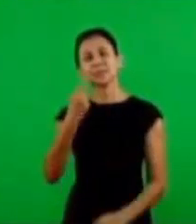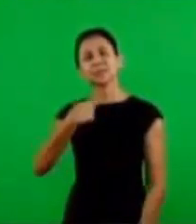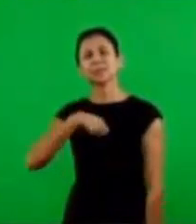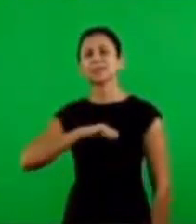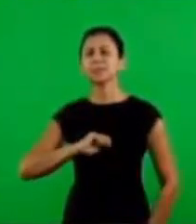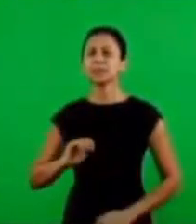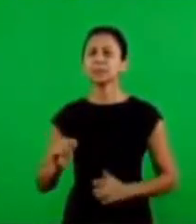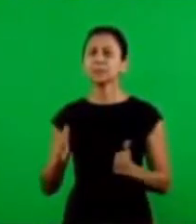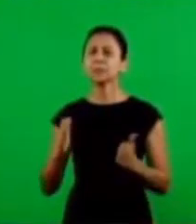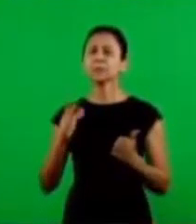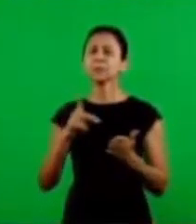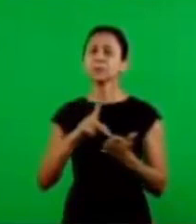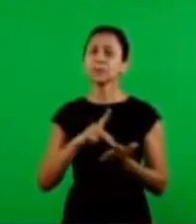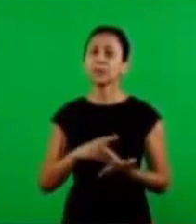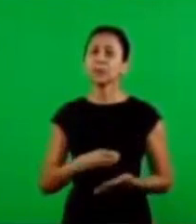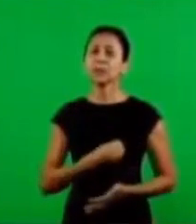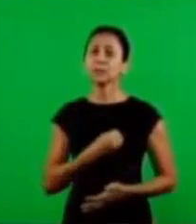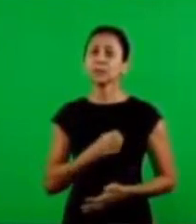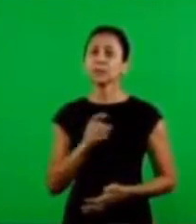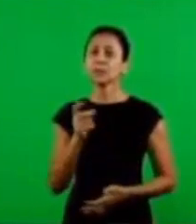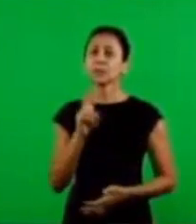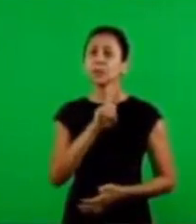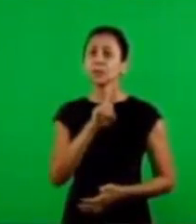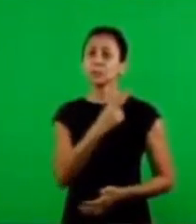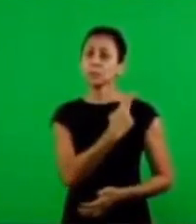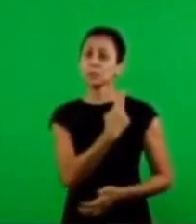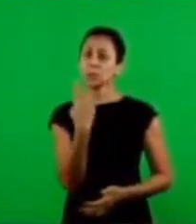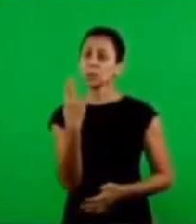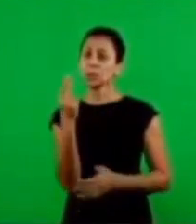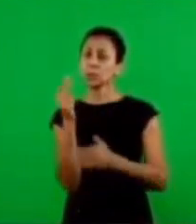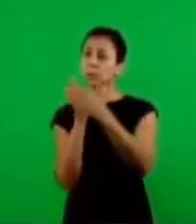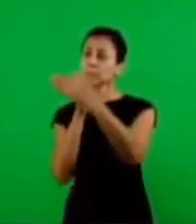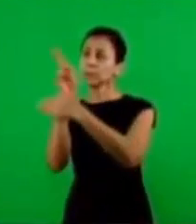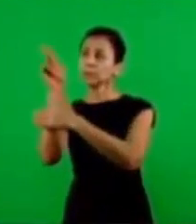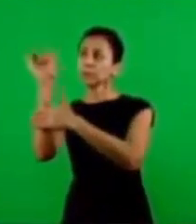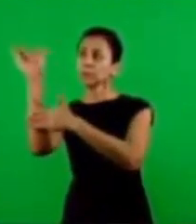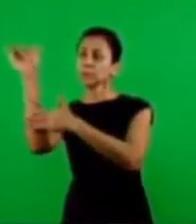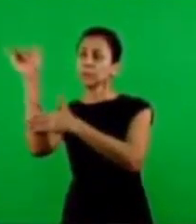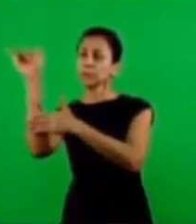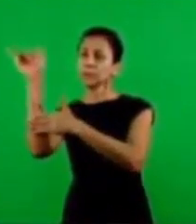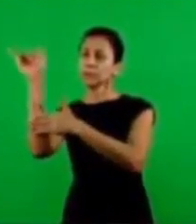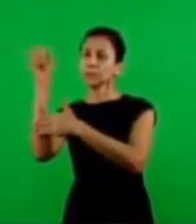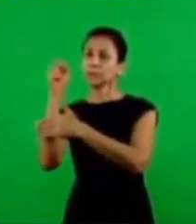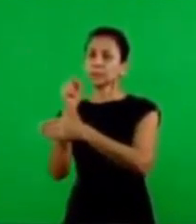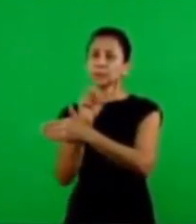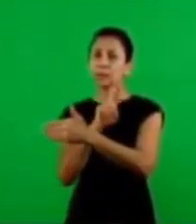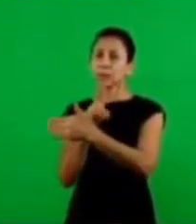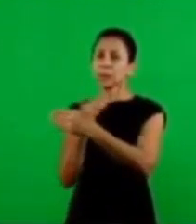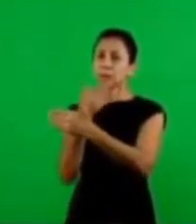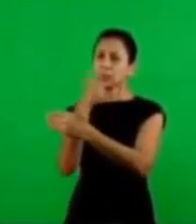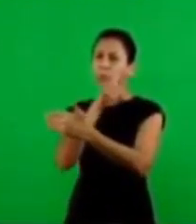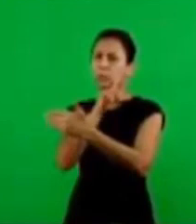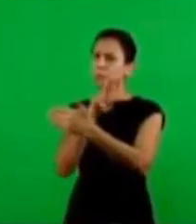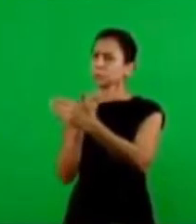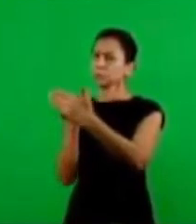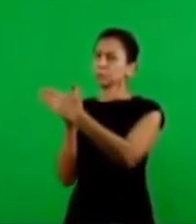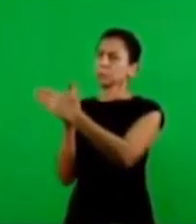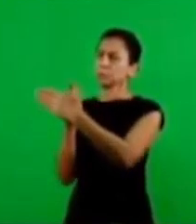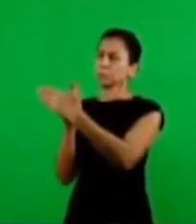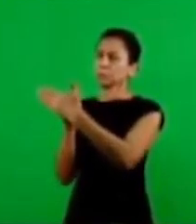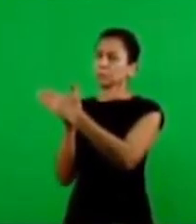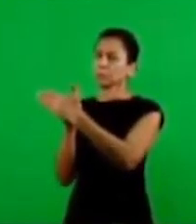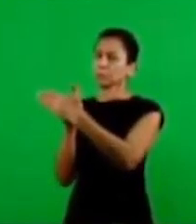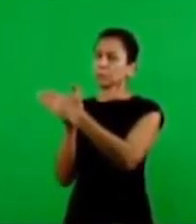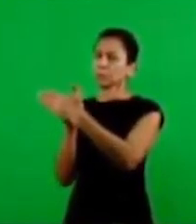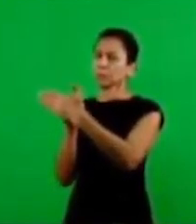say the path of truth and life nobody can come to the Father but through me because he is the one who opened